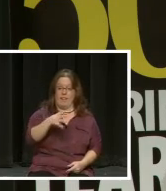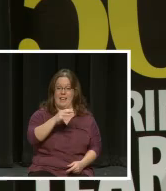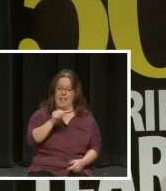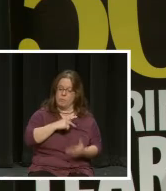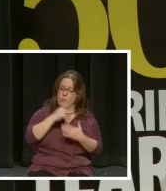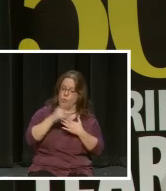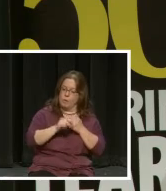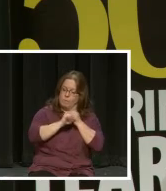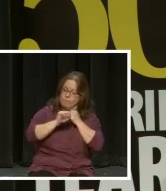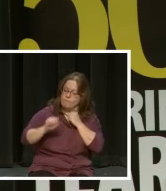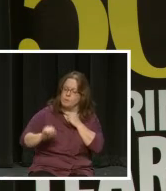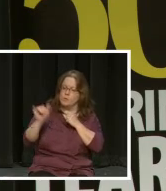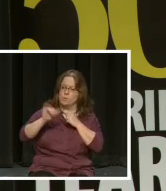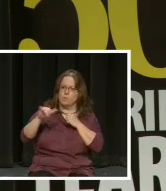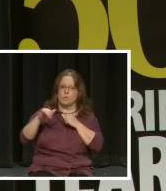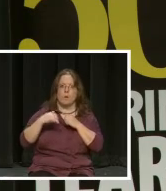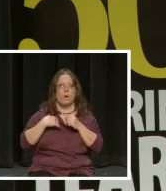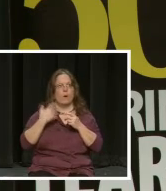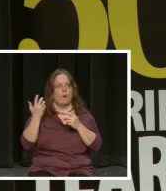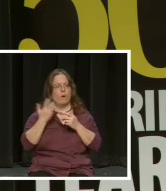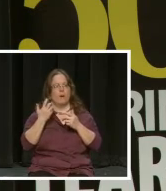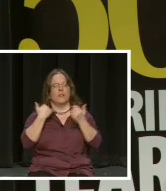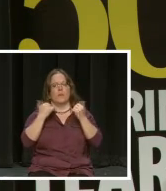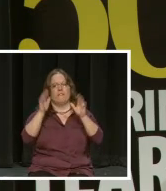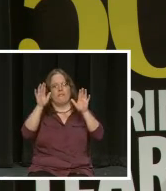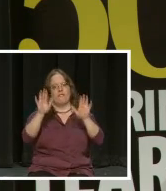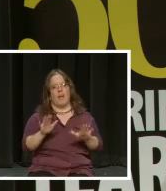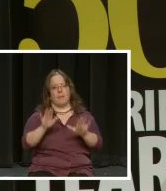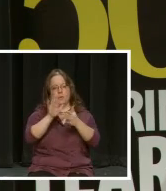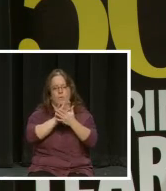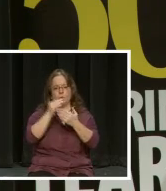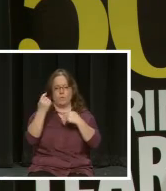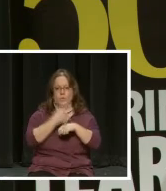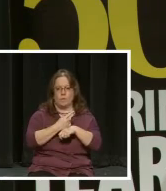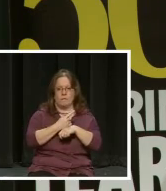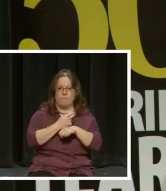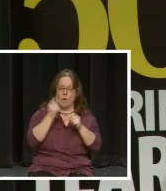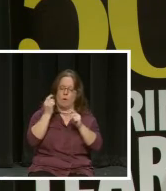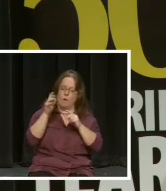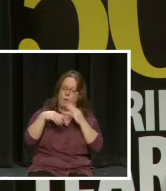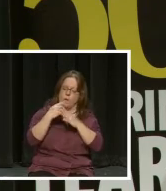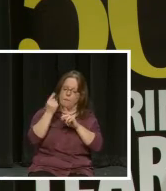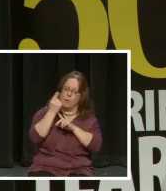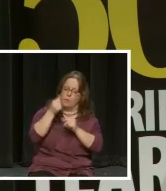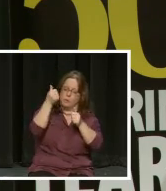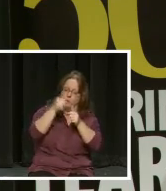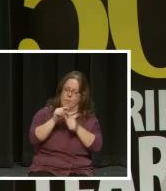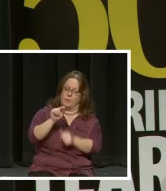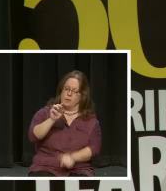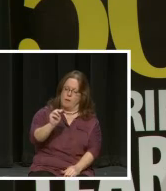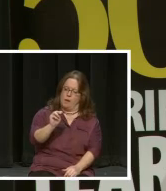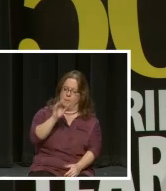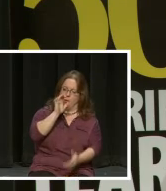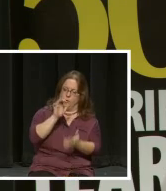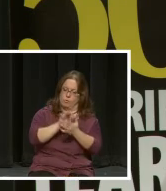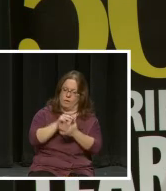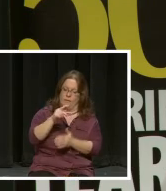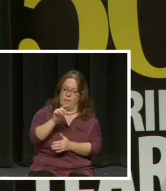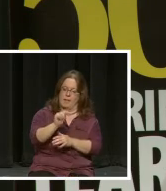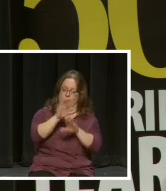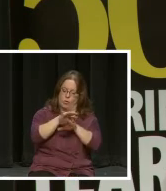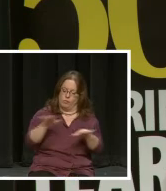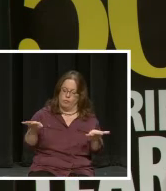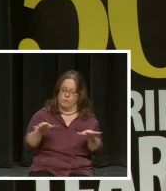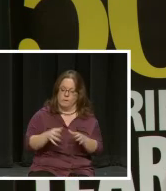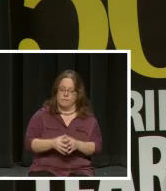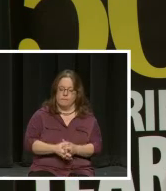provided for the fabulous institution we have today. So if everyone would just take a moment and remember Tom, his wife, Pat and their children